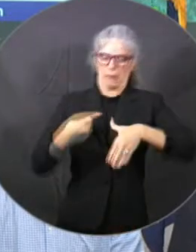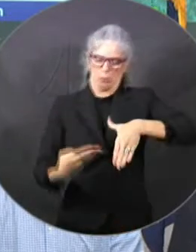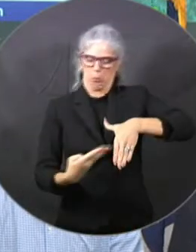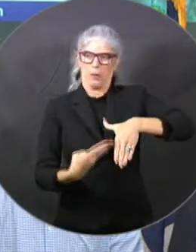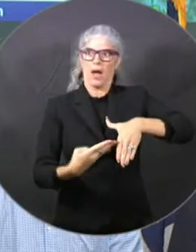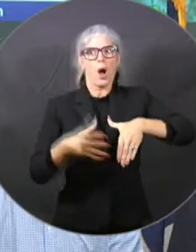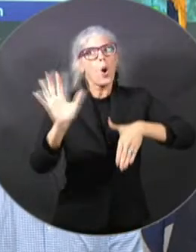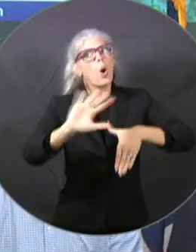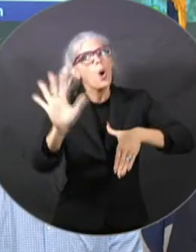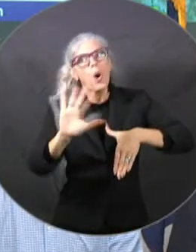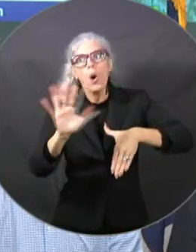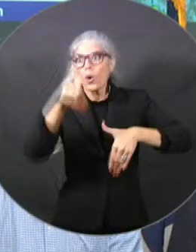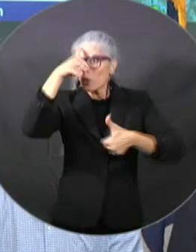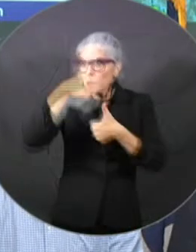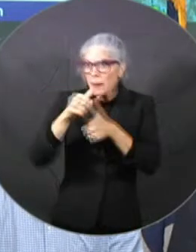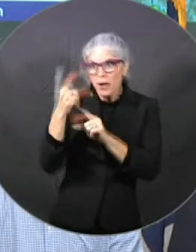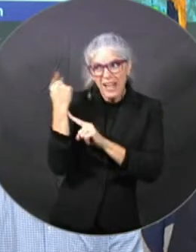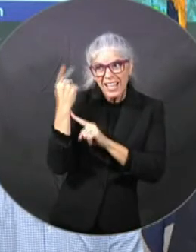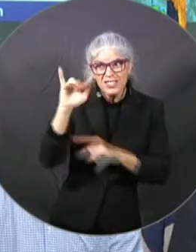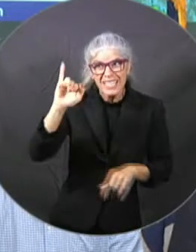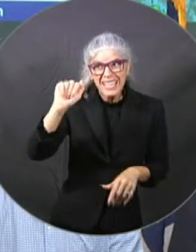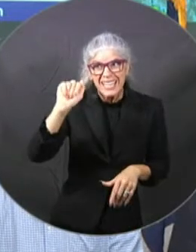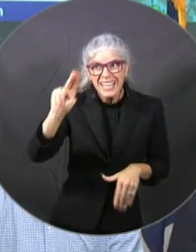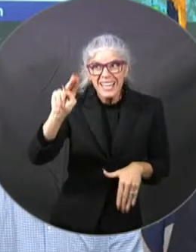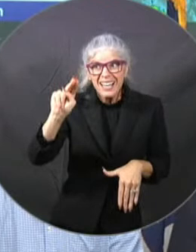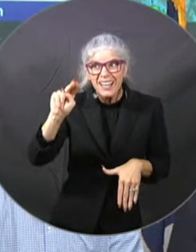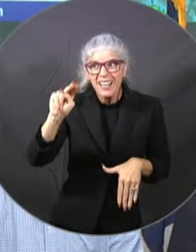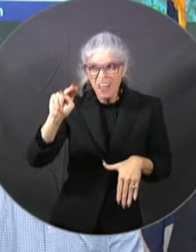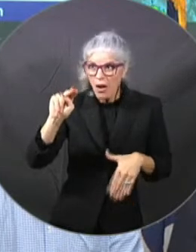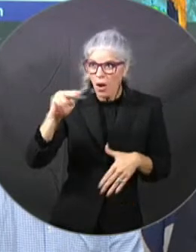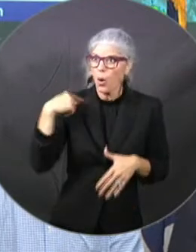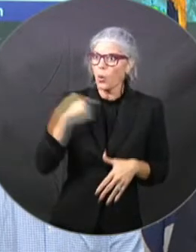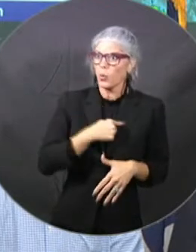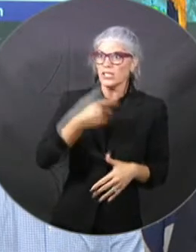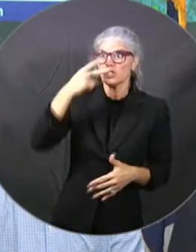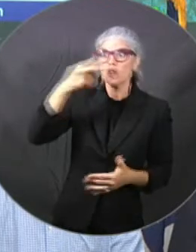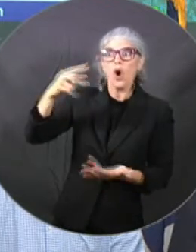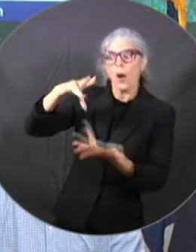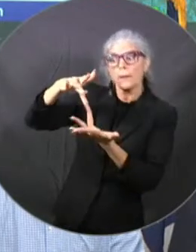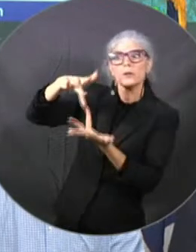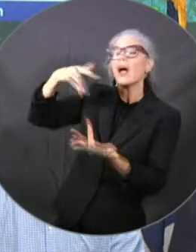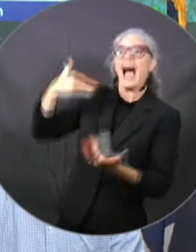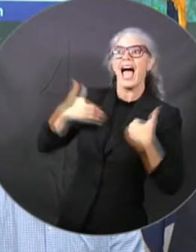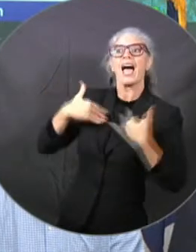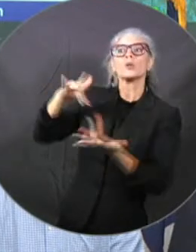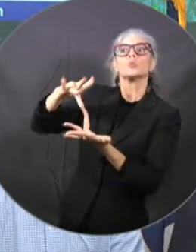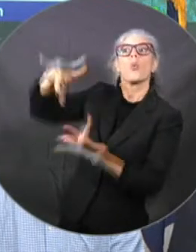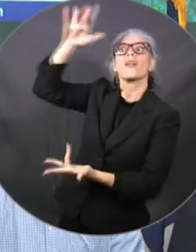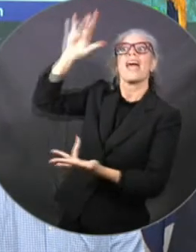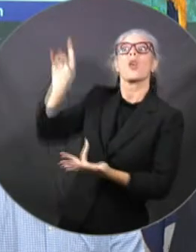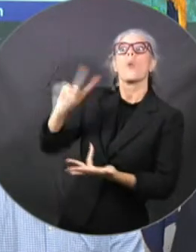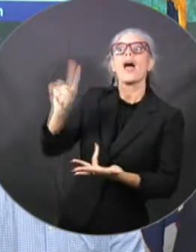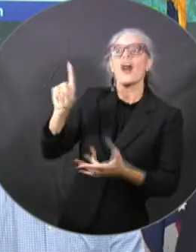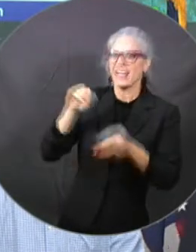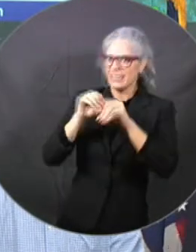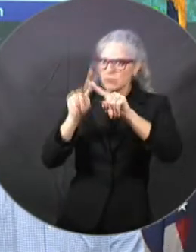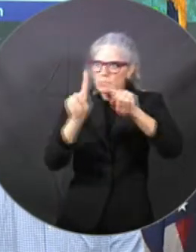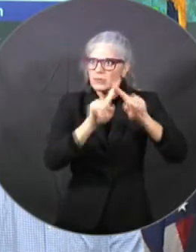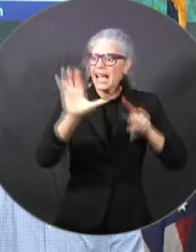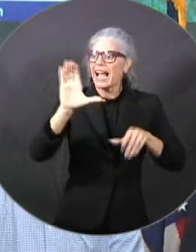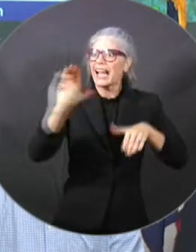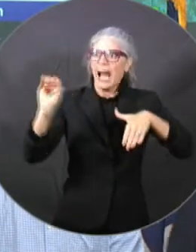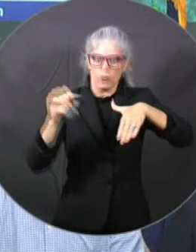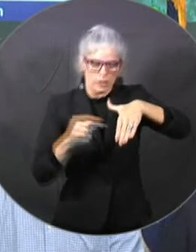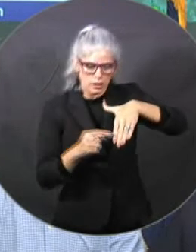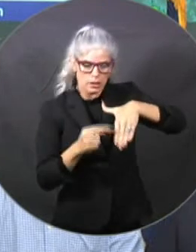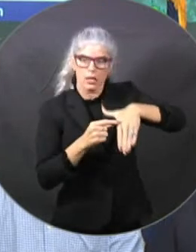a tornado in Palm Beach County. We are going to have tornadic activity with this. People need statewide to monitor their